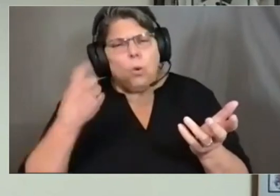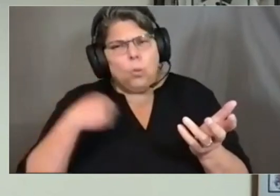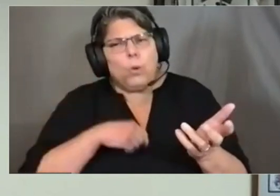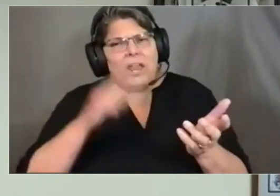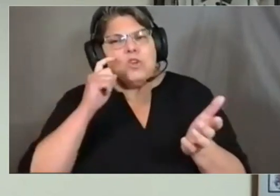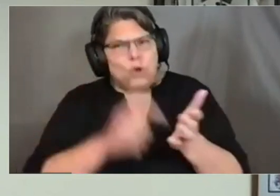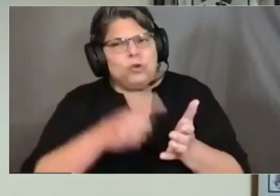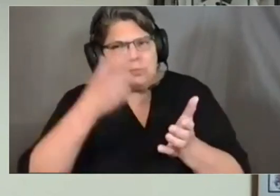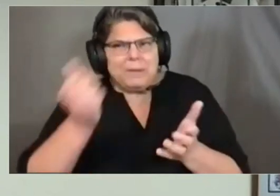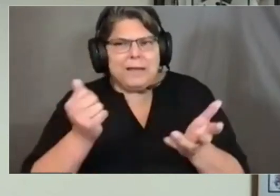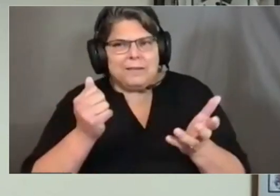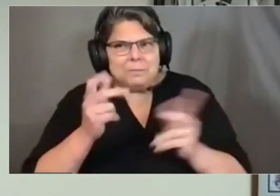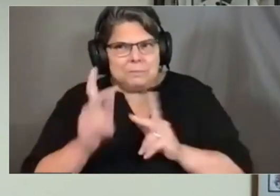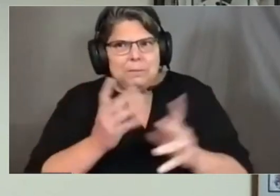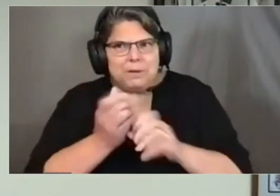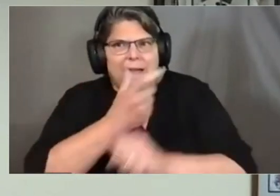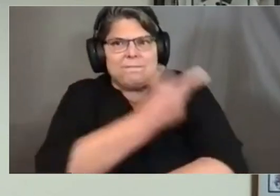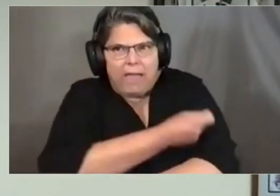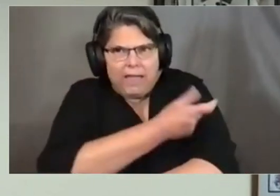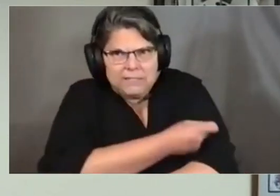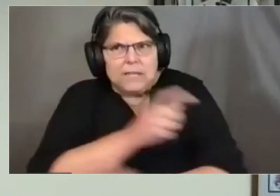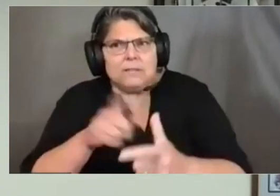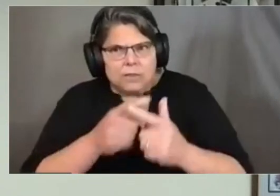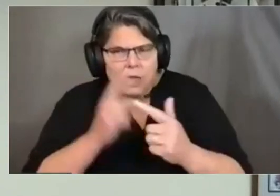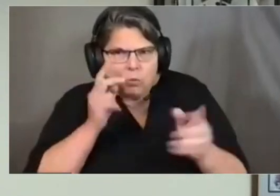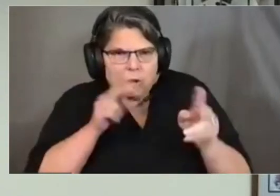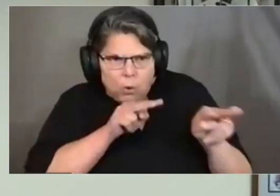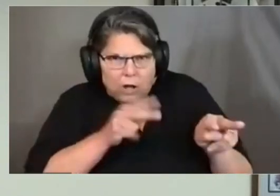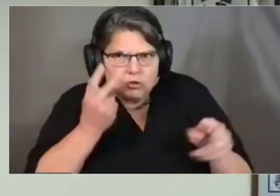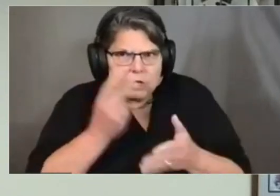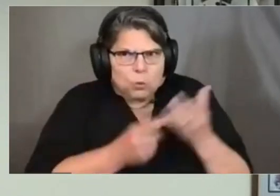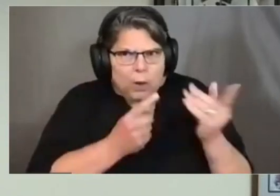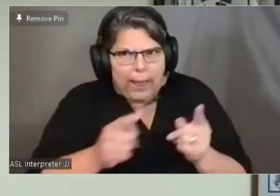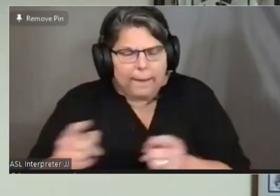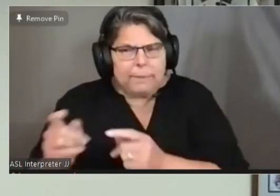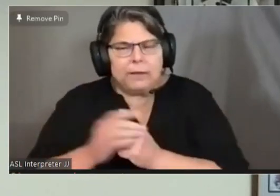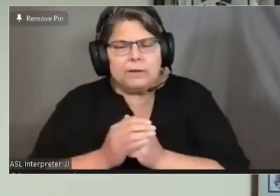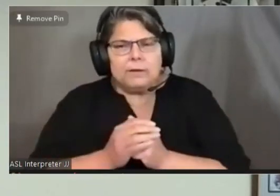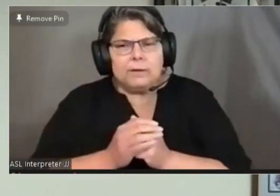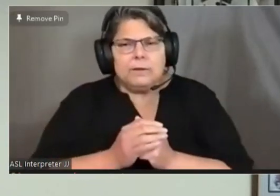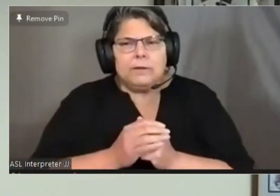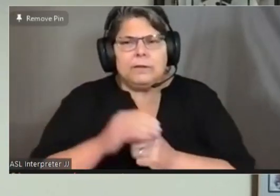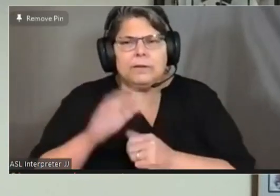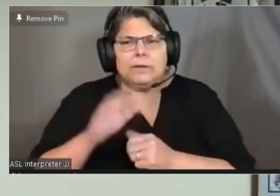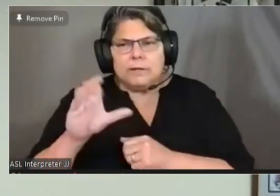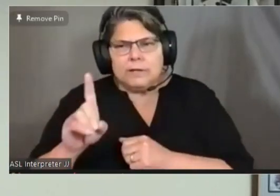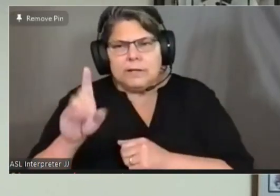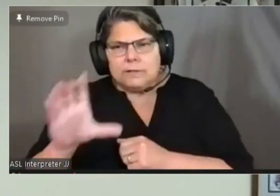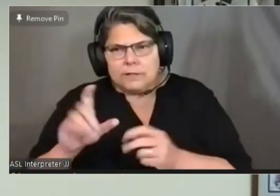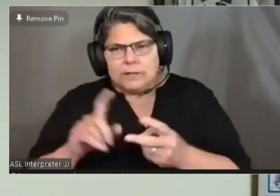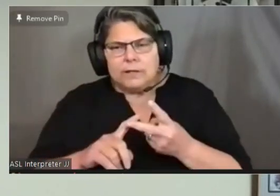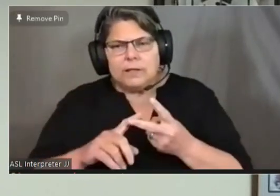vaccine reporting? The CDC, the the ACIP and the Federal Drug Administration